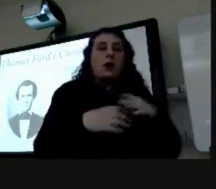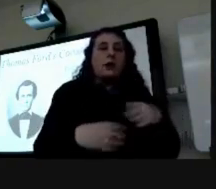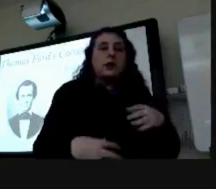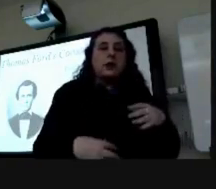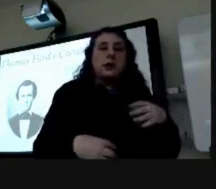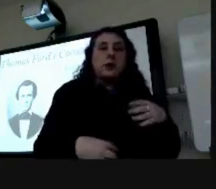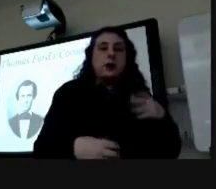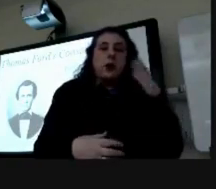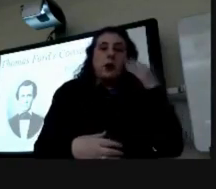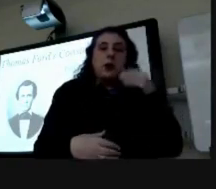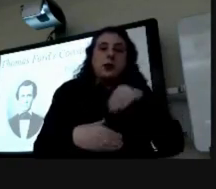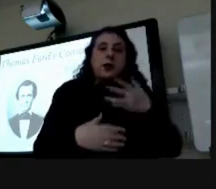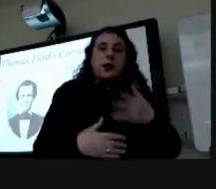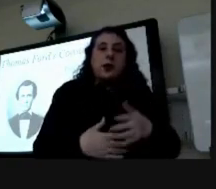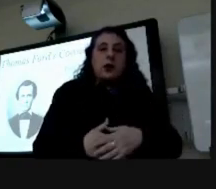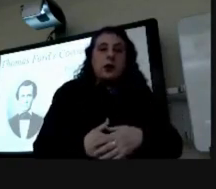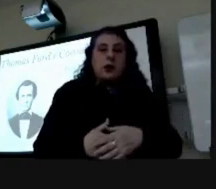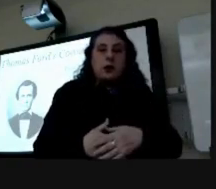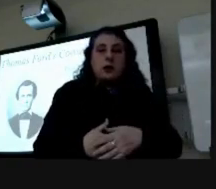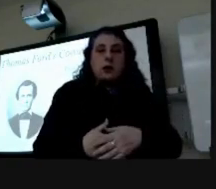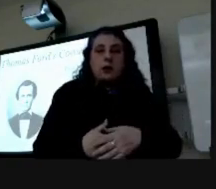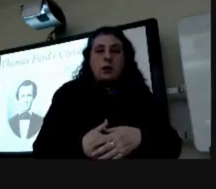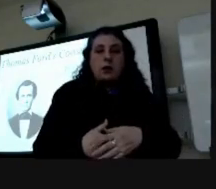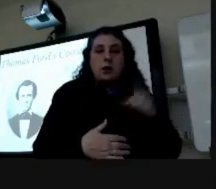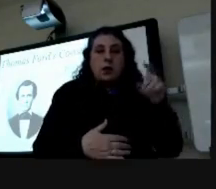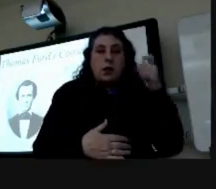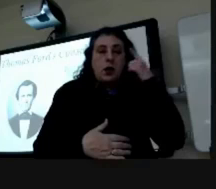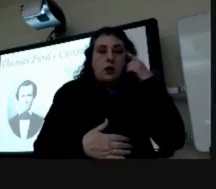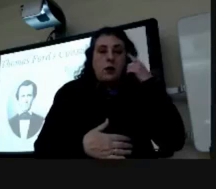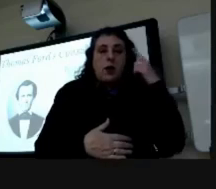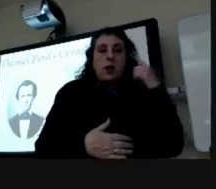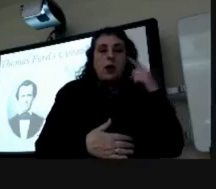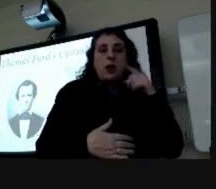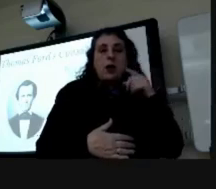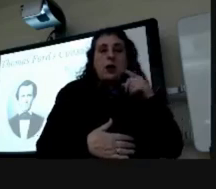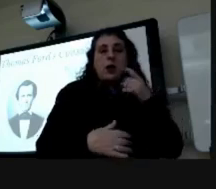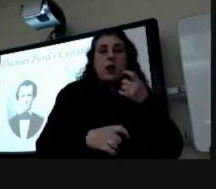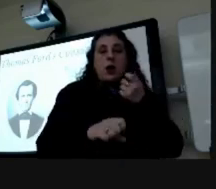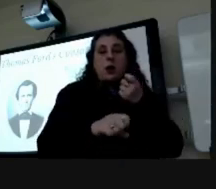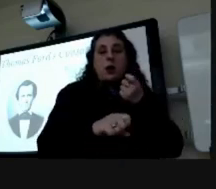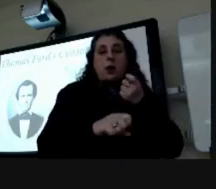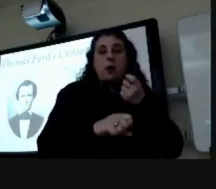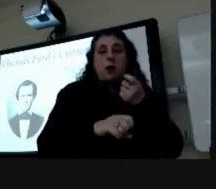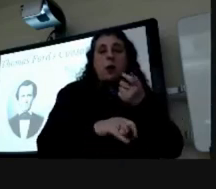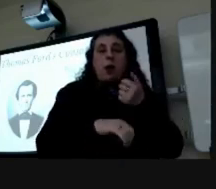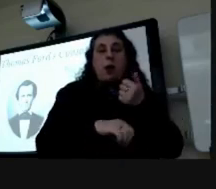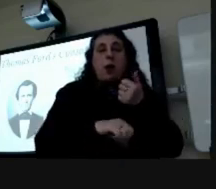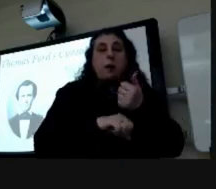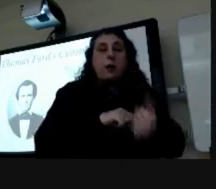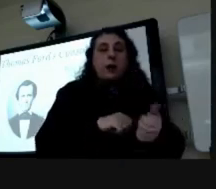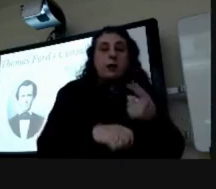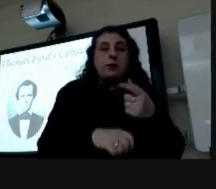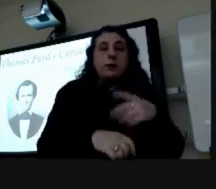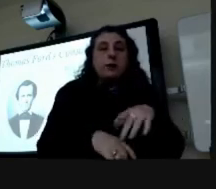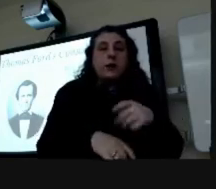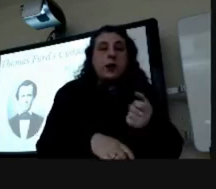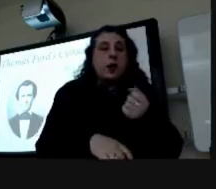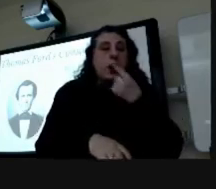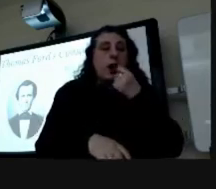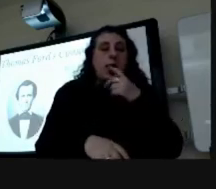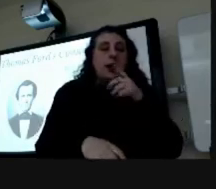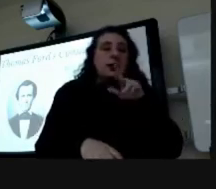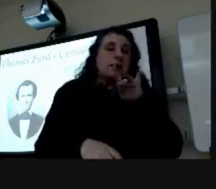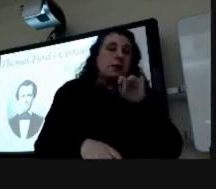probably why i was here and governor ford has also been accused of taking stimulants and it's very possible that this is what they were talking about